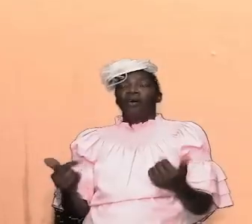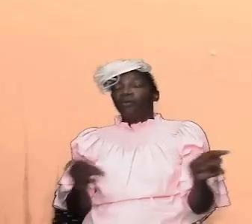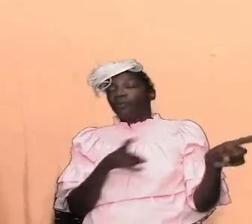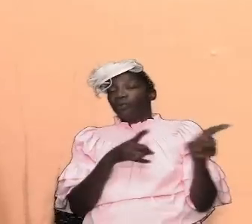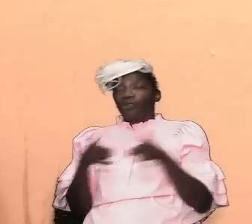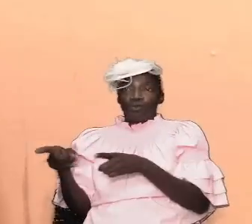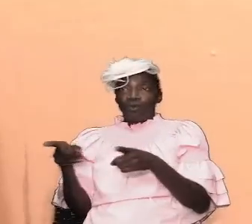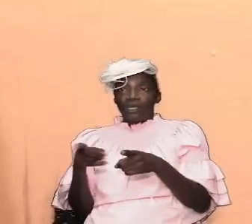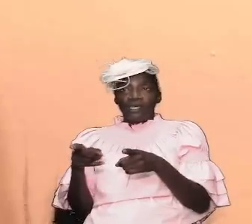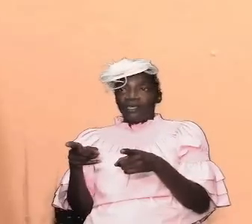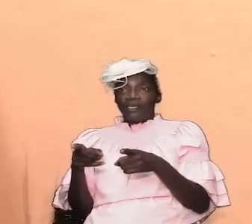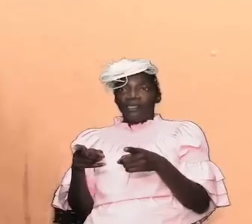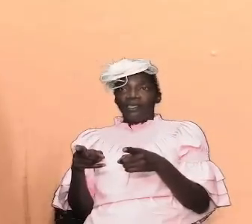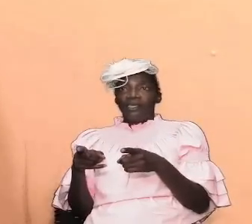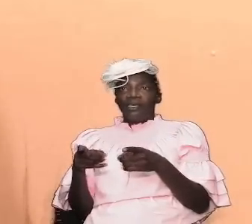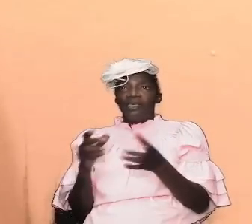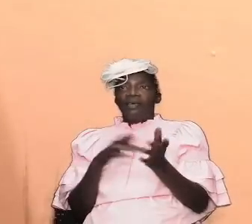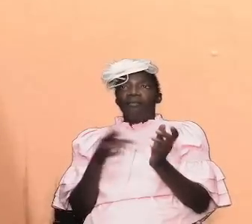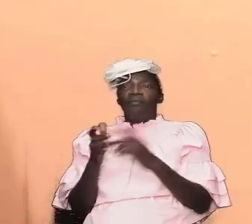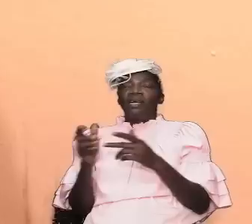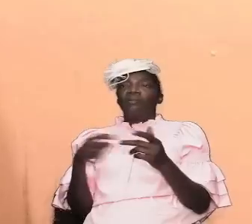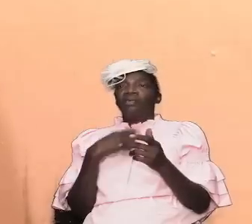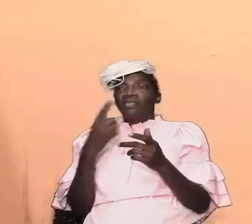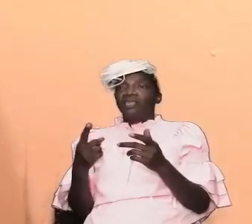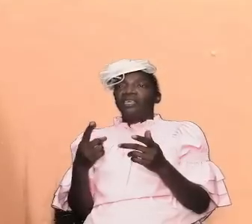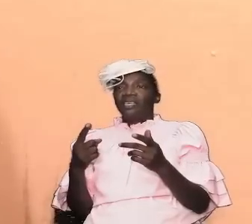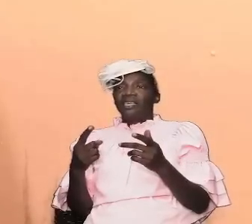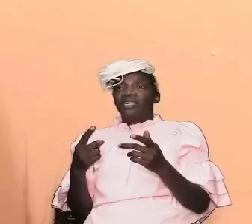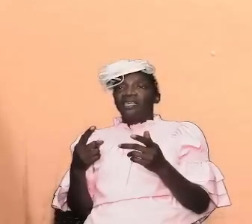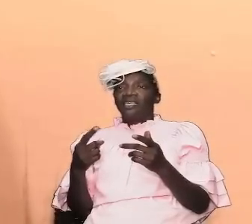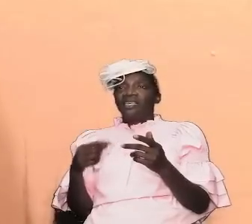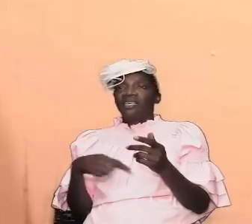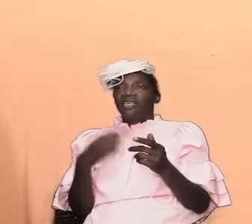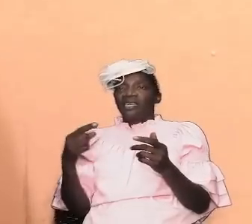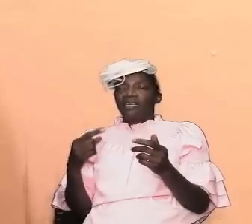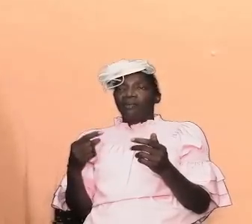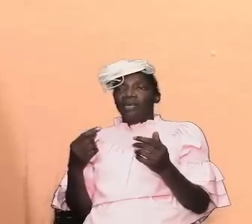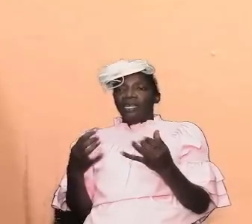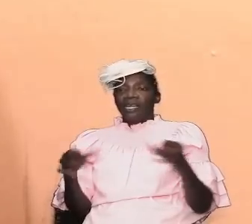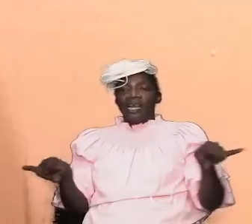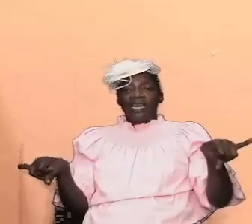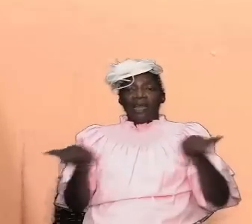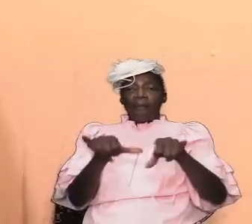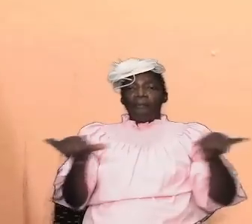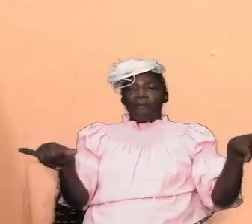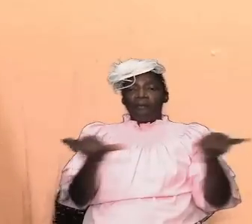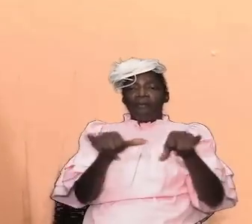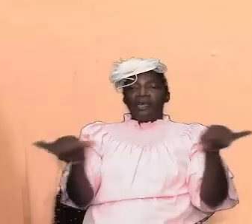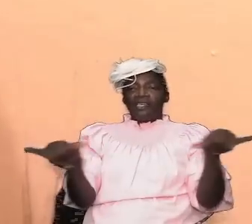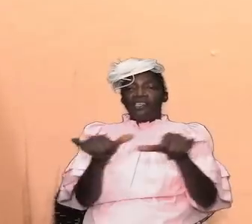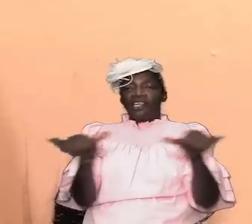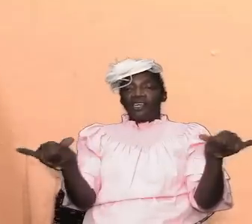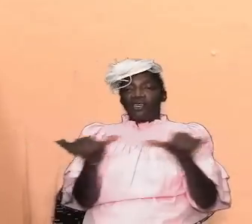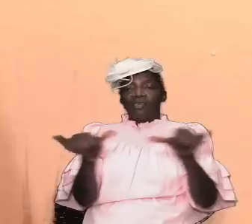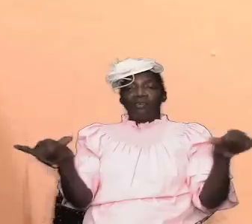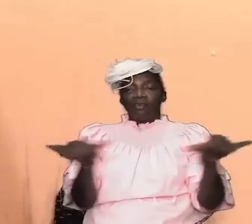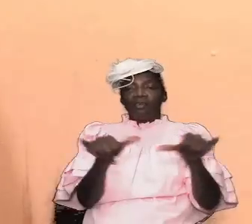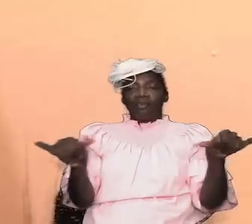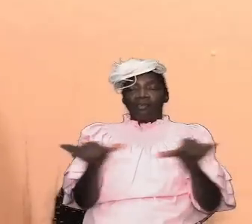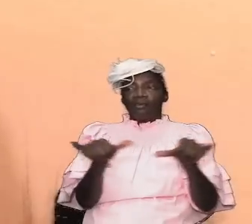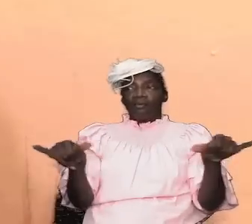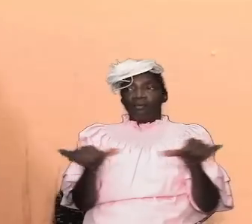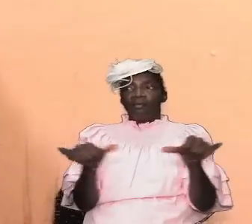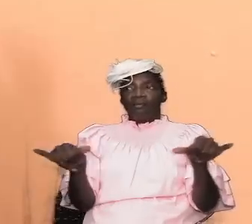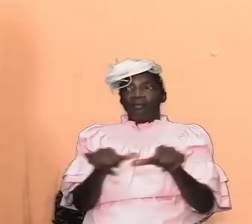do it in fact the bible said that he got even the measurement this must be three cubits this must be two